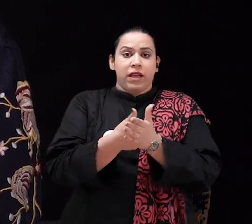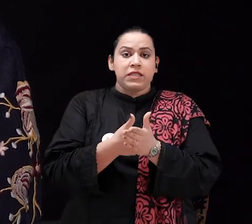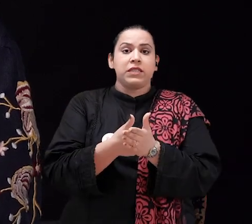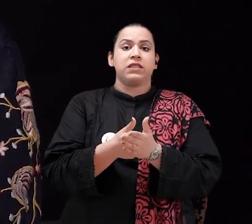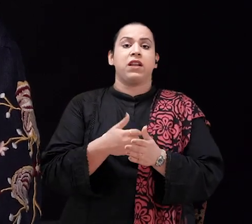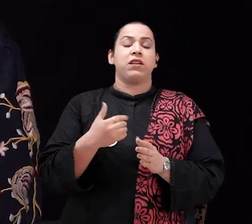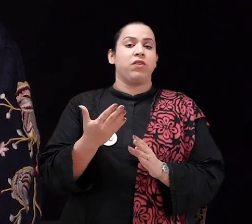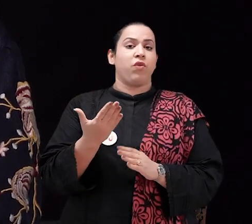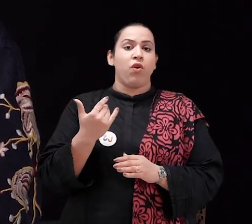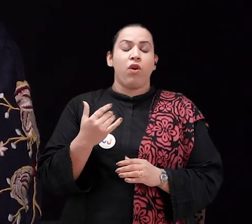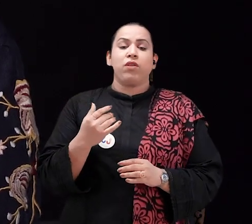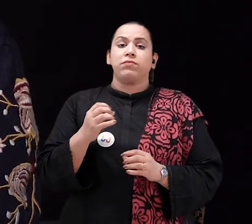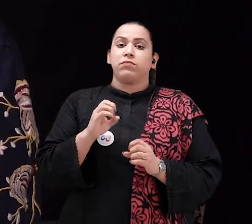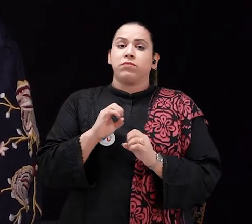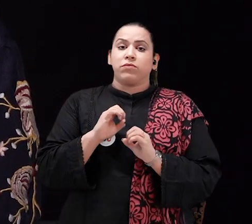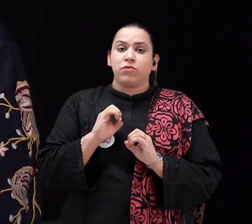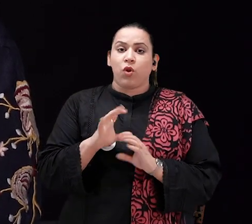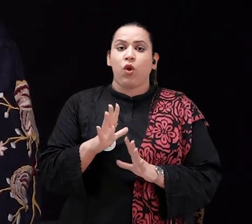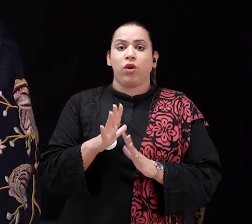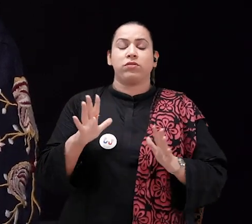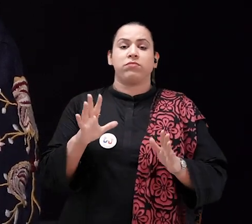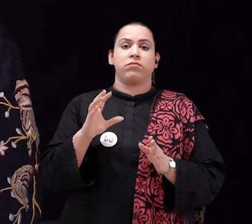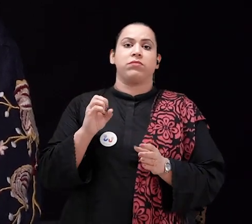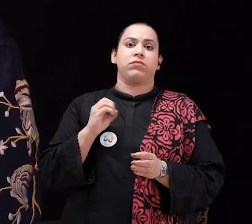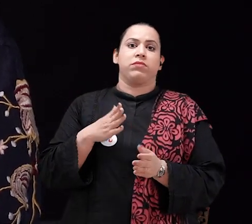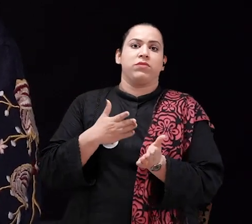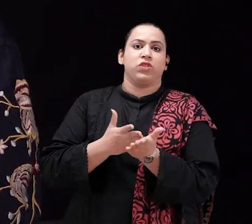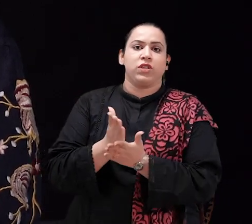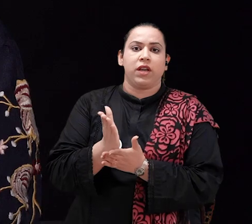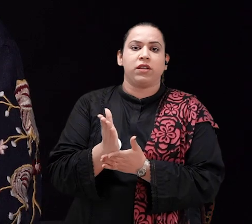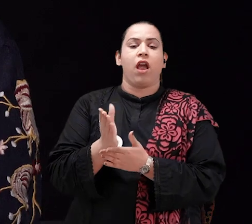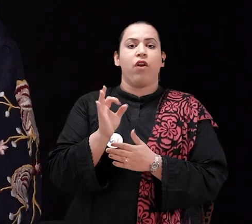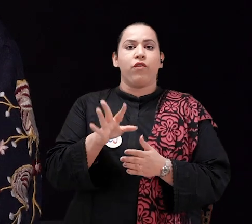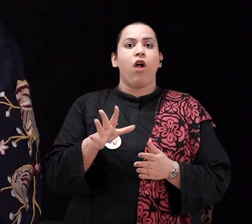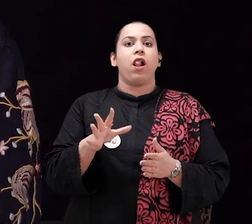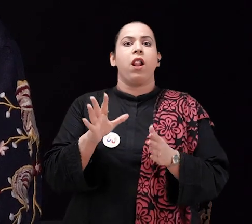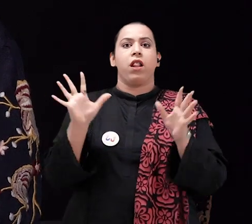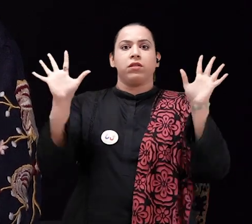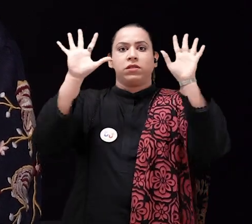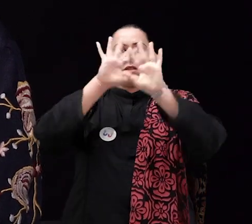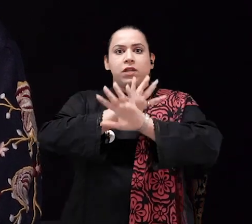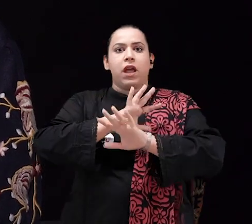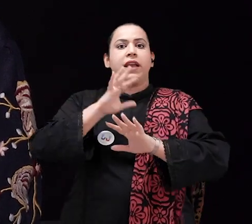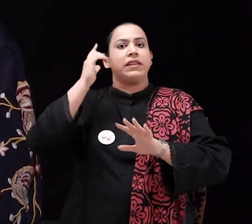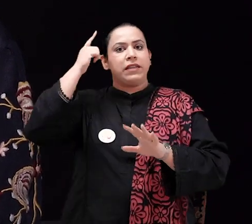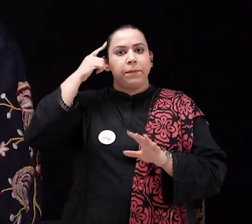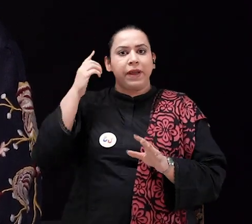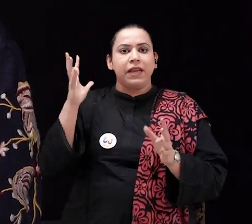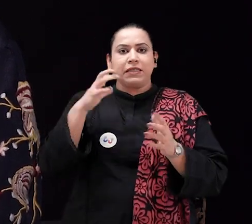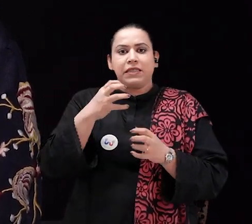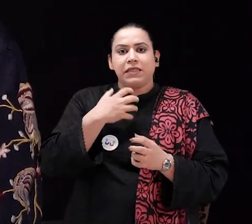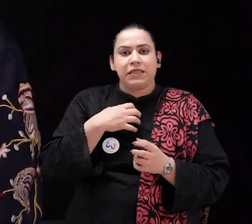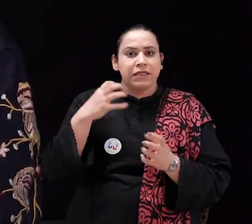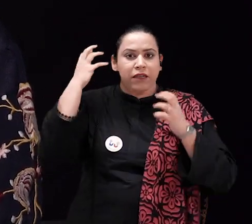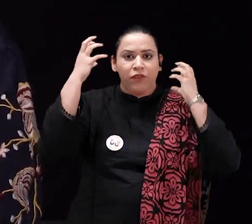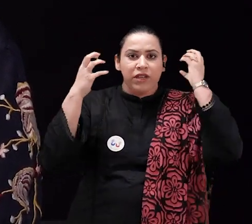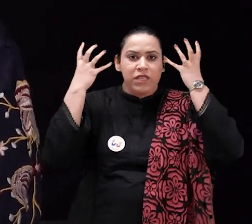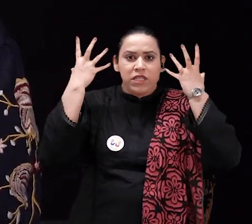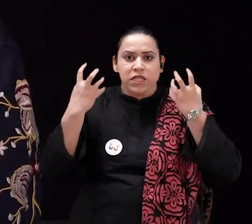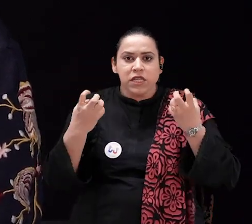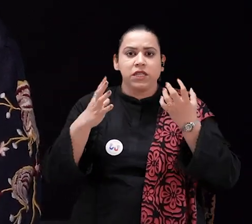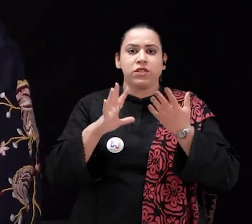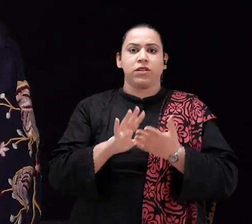was a journey, a journey that was filled with darkness, misery, grief,